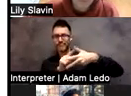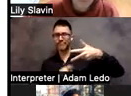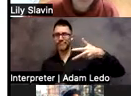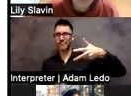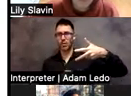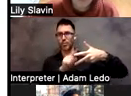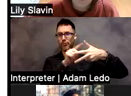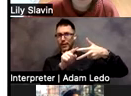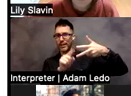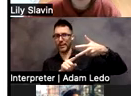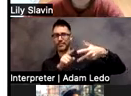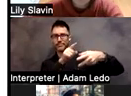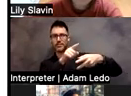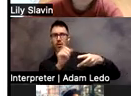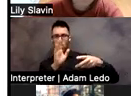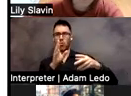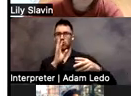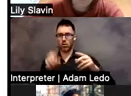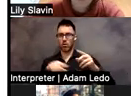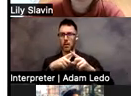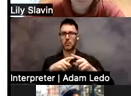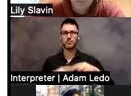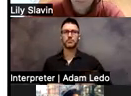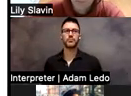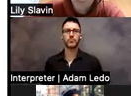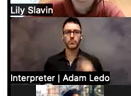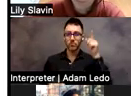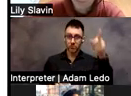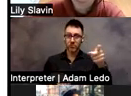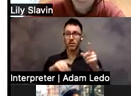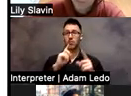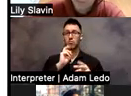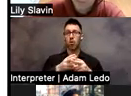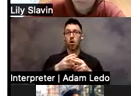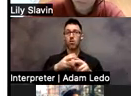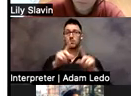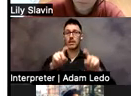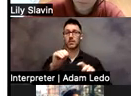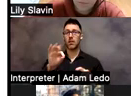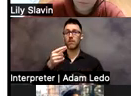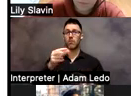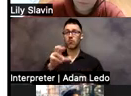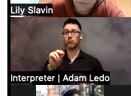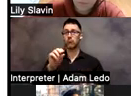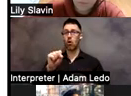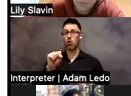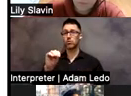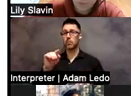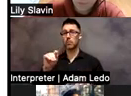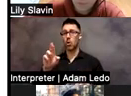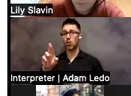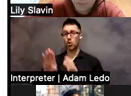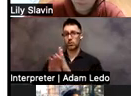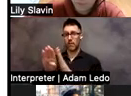the ones I'm going to talk about. So this is called the Test of Gross Motor Development, and it's a validated